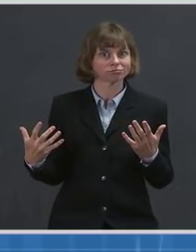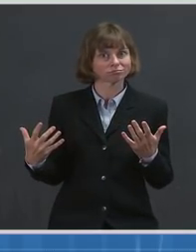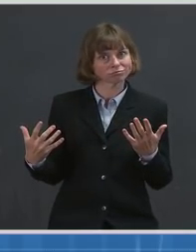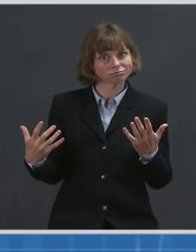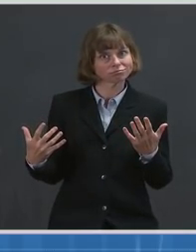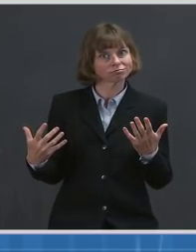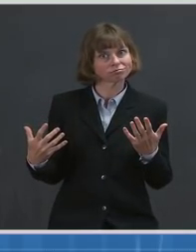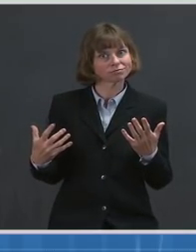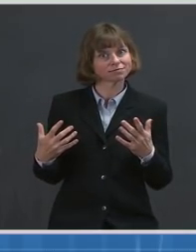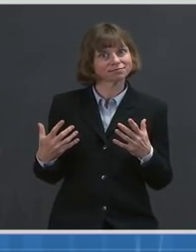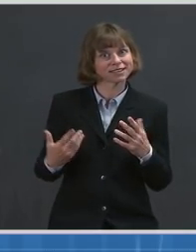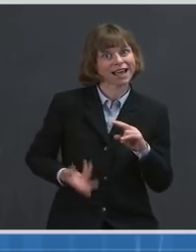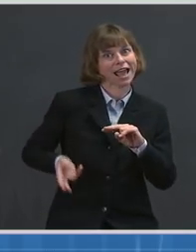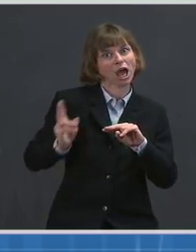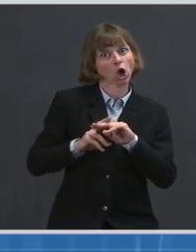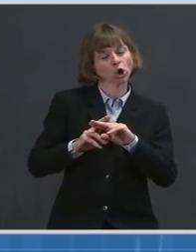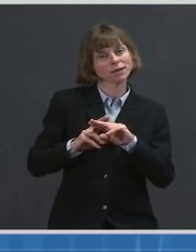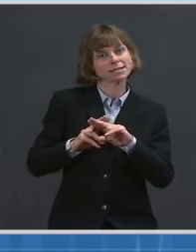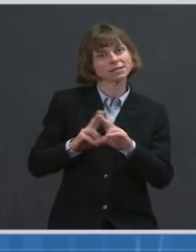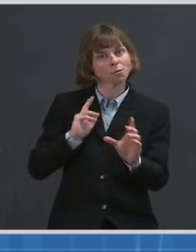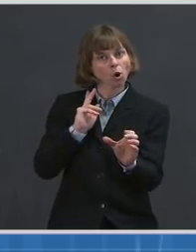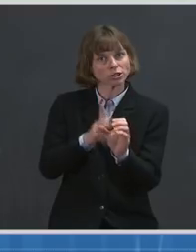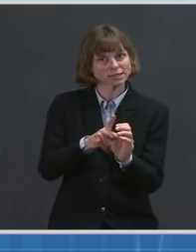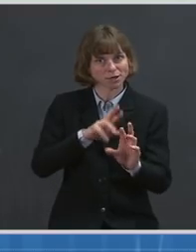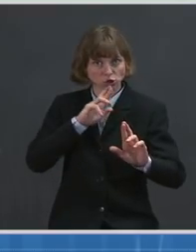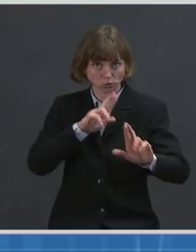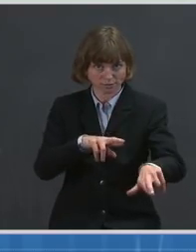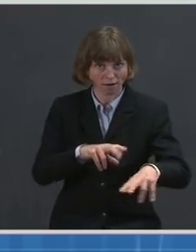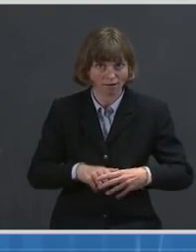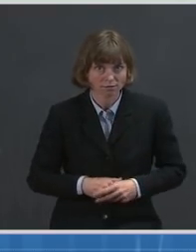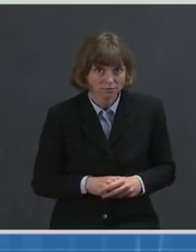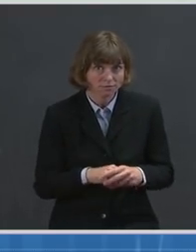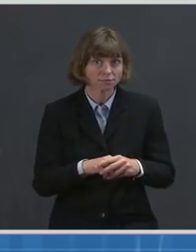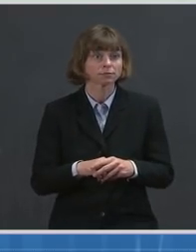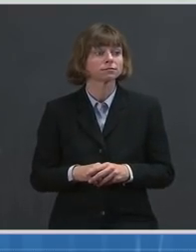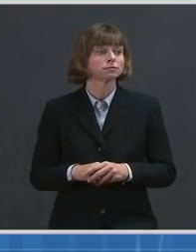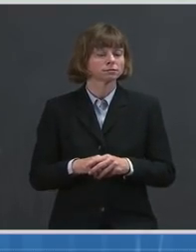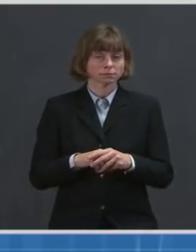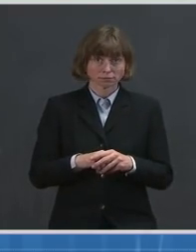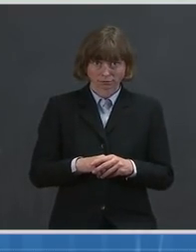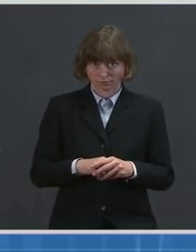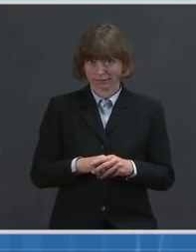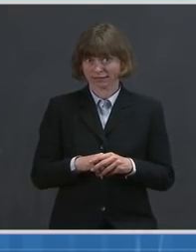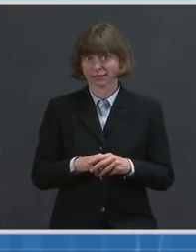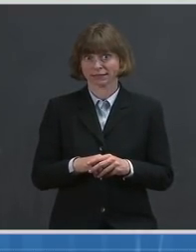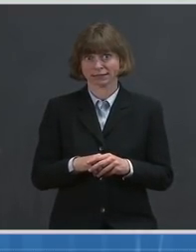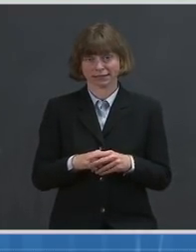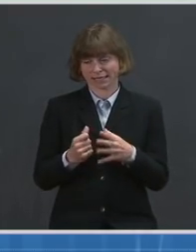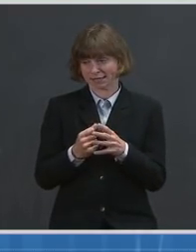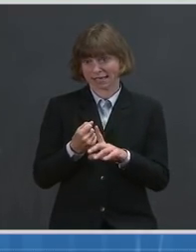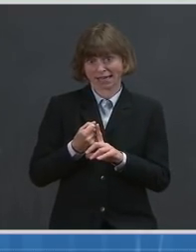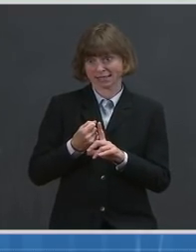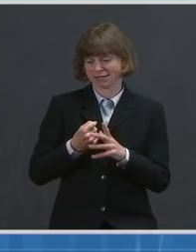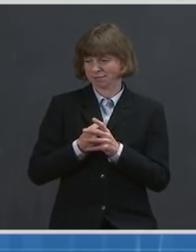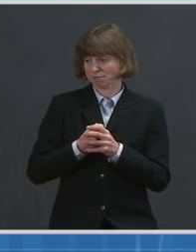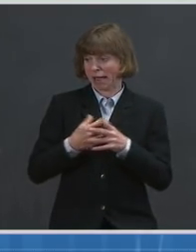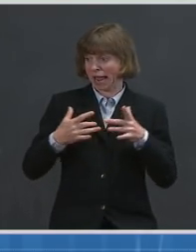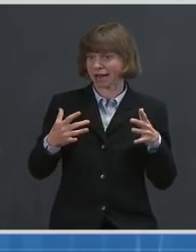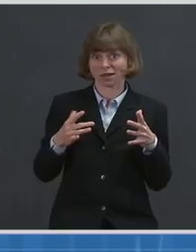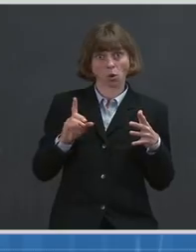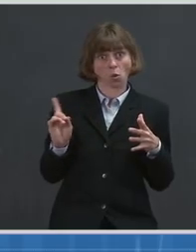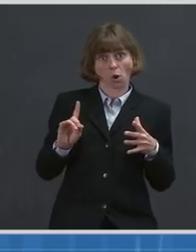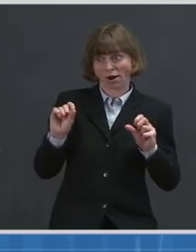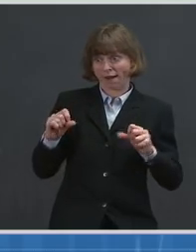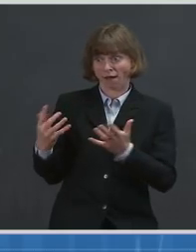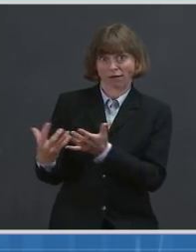participation in their response. You know, and as Jeff said, expanding the number of places people can get vaccinated, as well as a